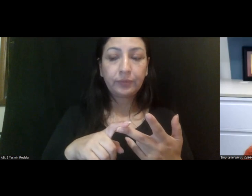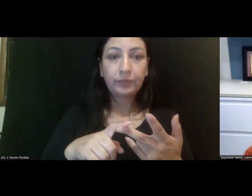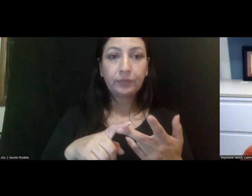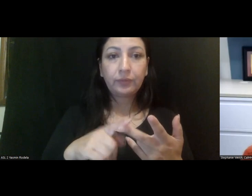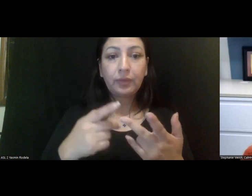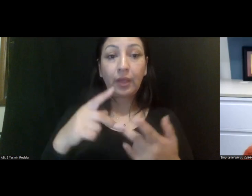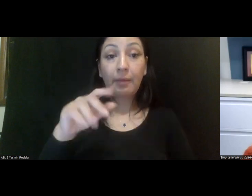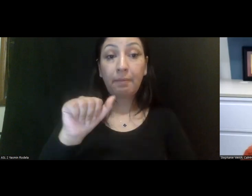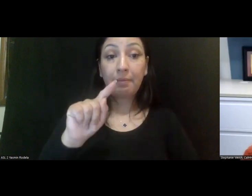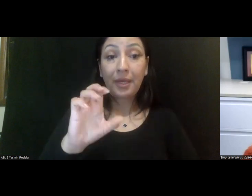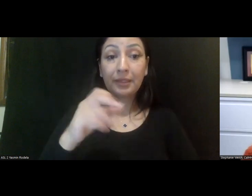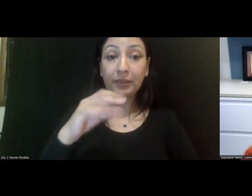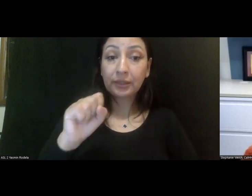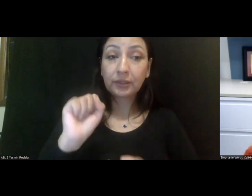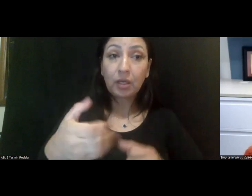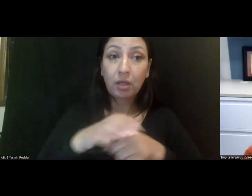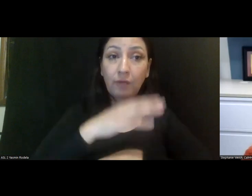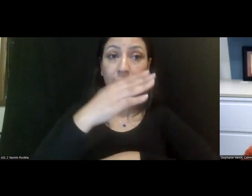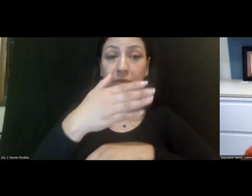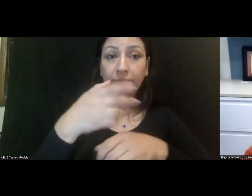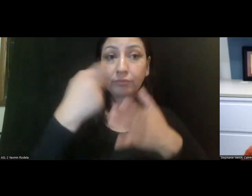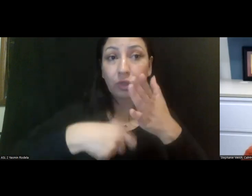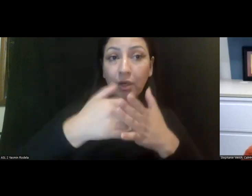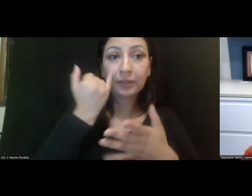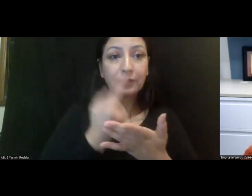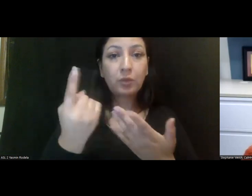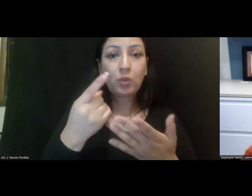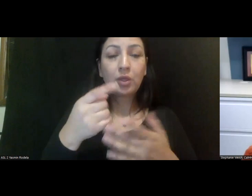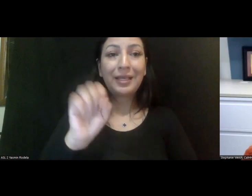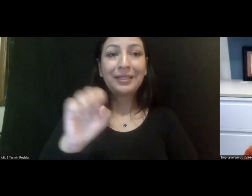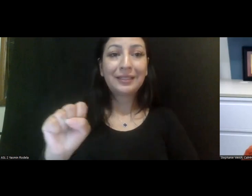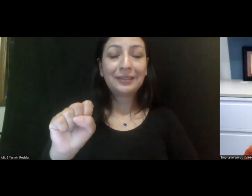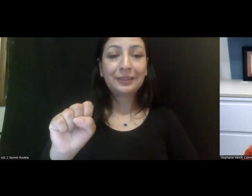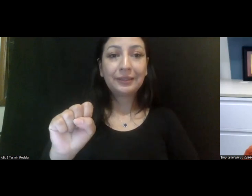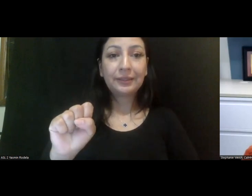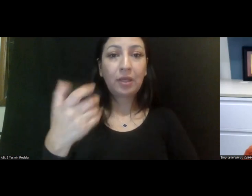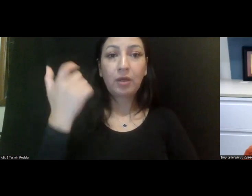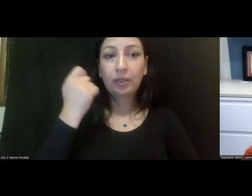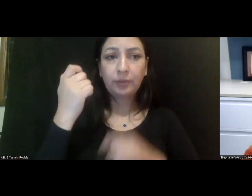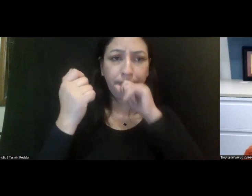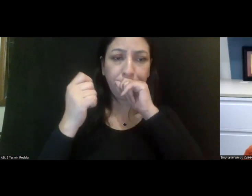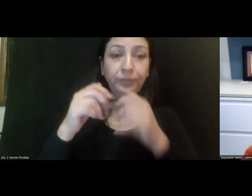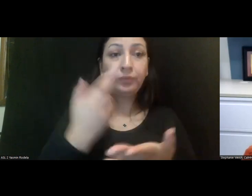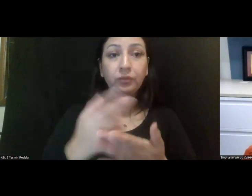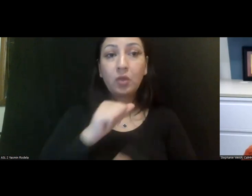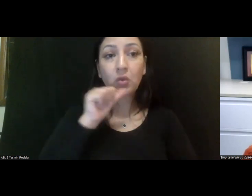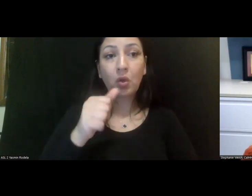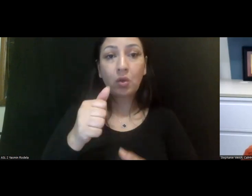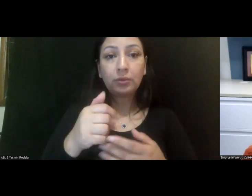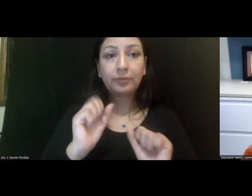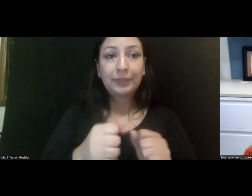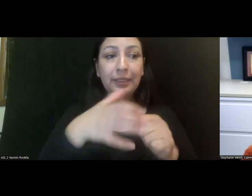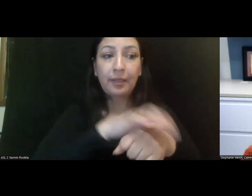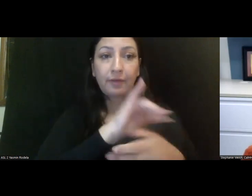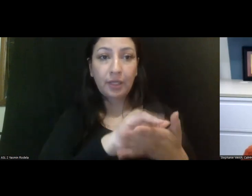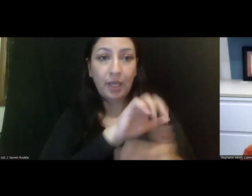uh, patches for, uh, to cover the cost, uh, if someone's, uh, social security or other, uh, income resources do not, uh, meet the